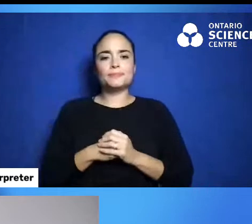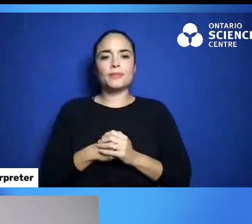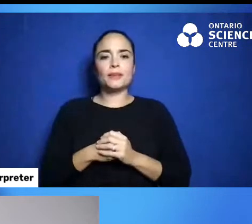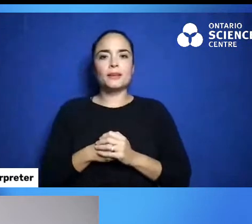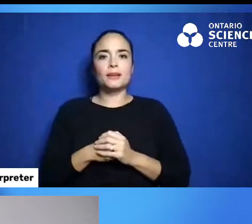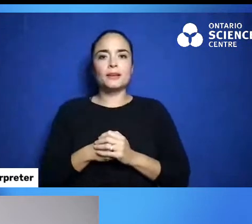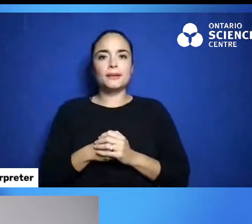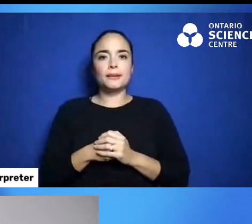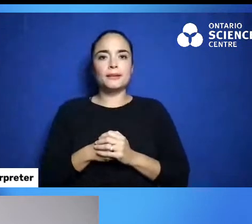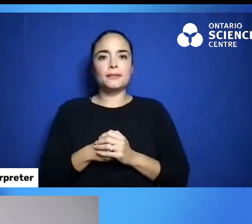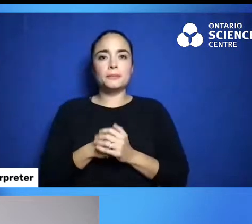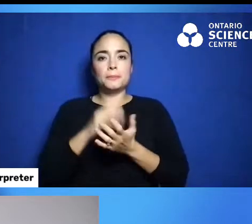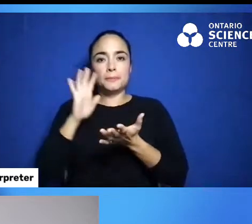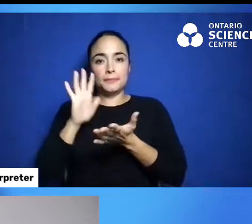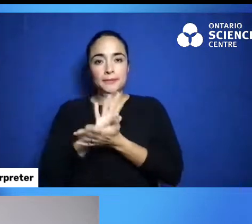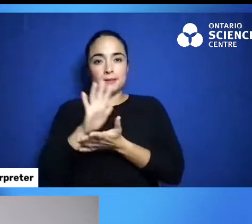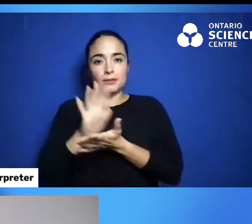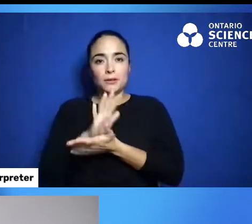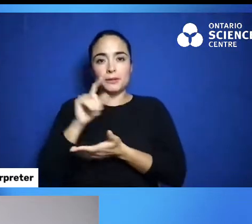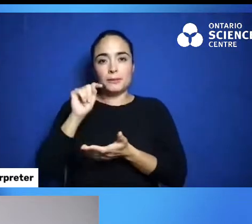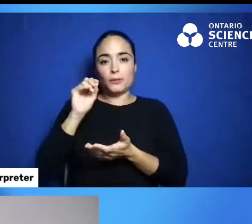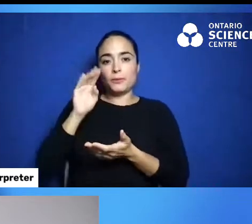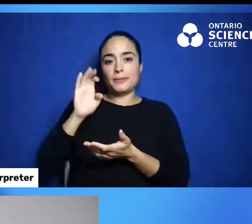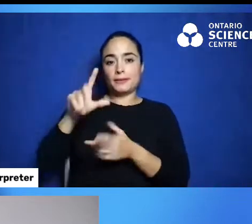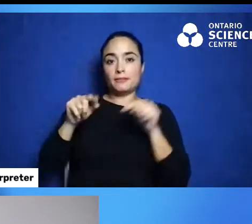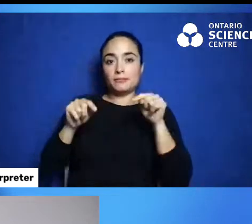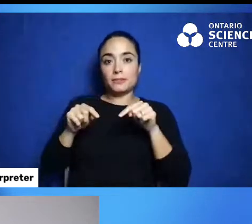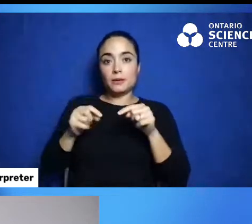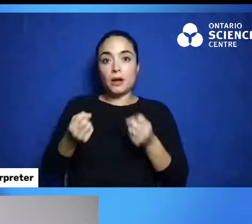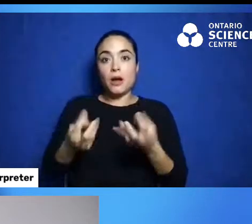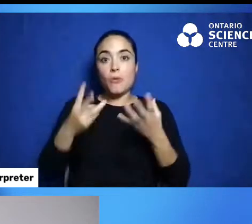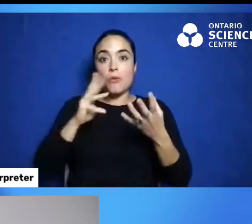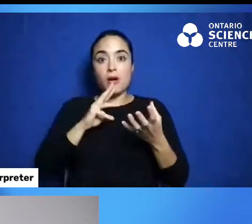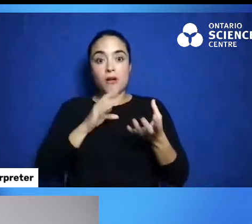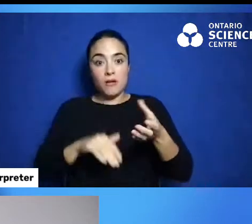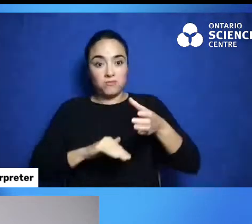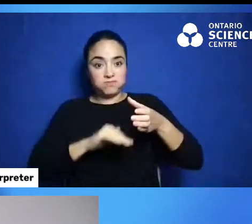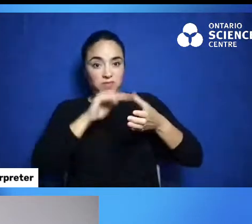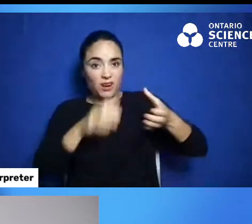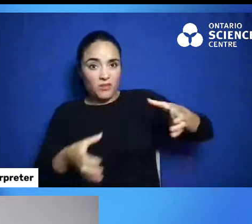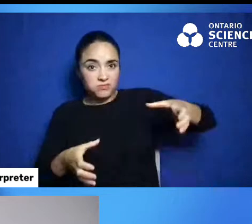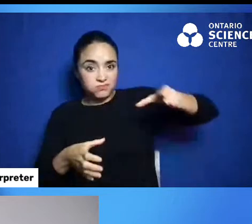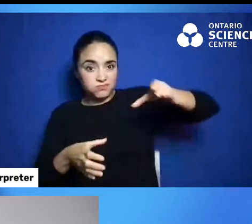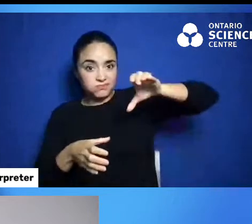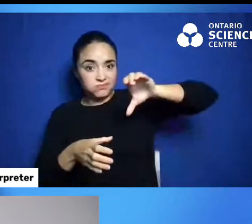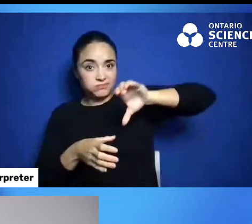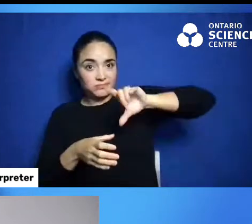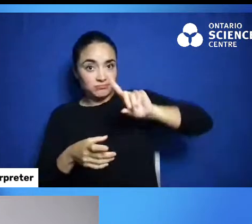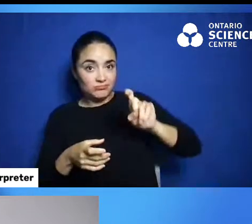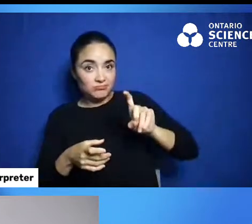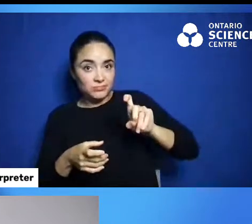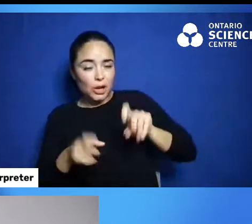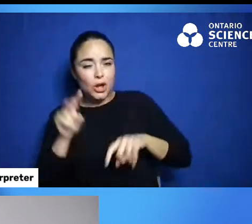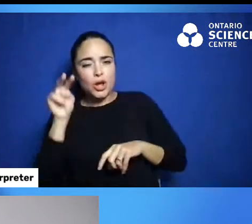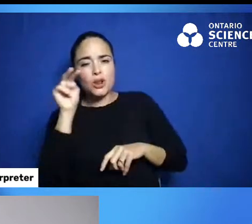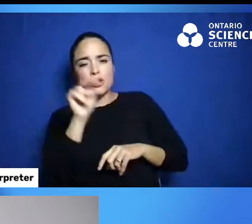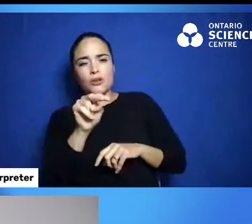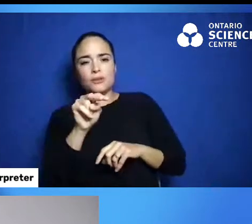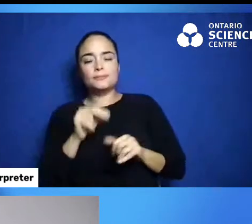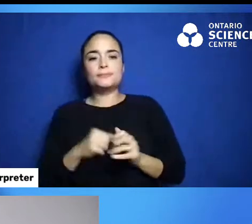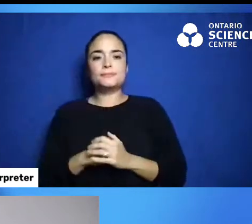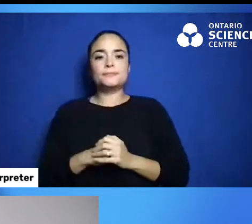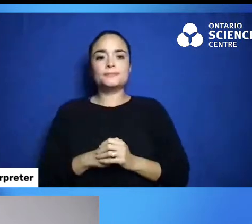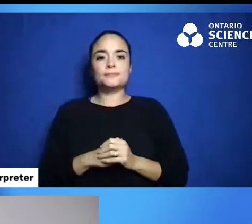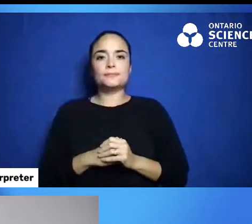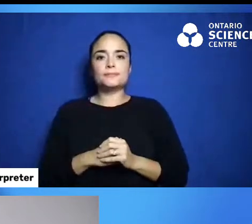towel under it. How much water do we think it will hold? Well, let's take a look. Oh, I'm also a bit